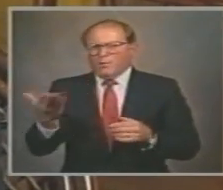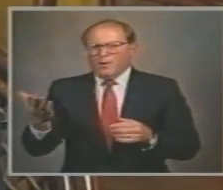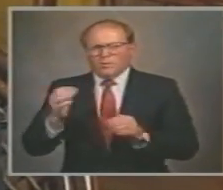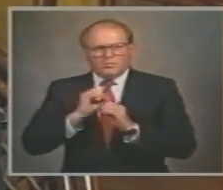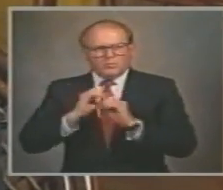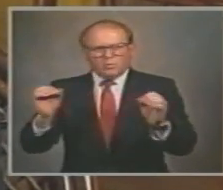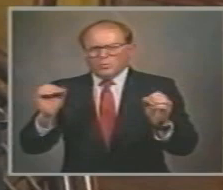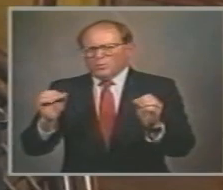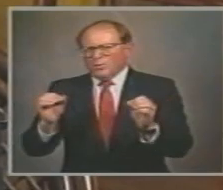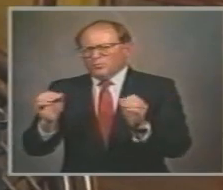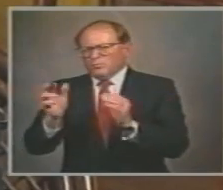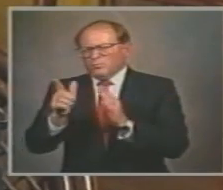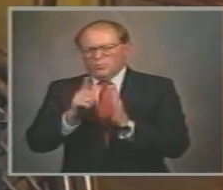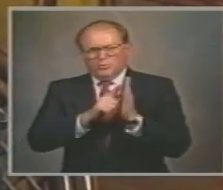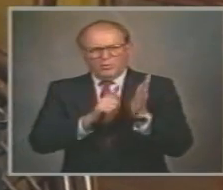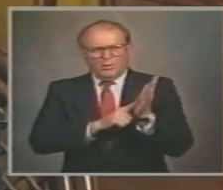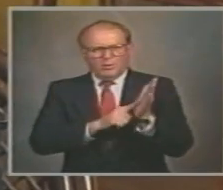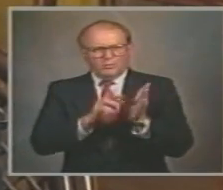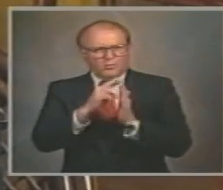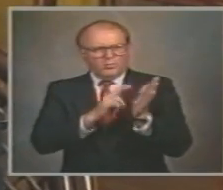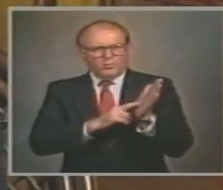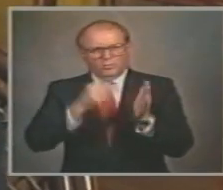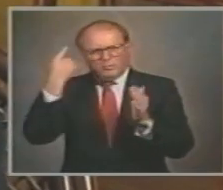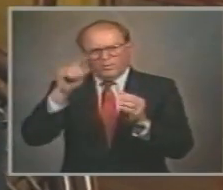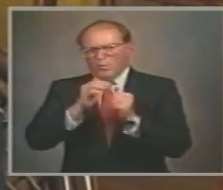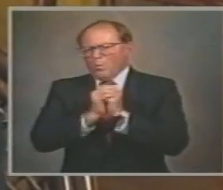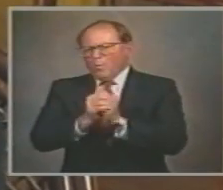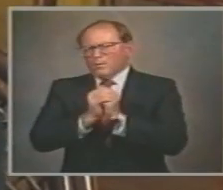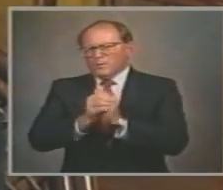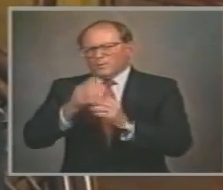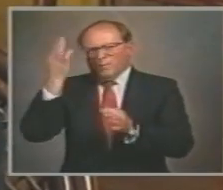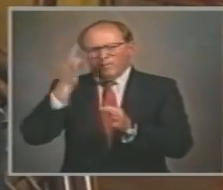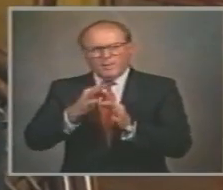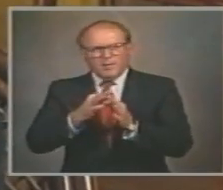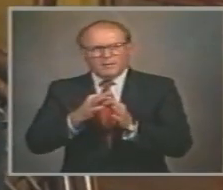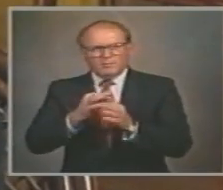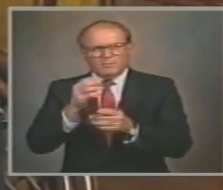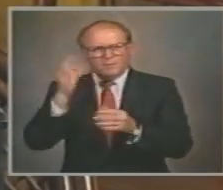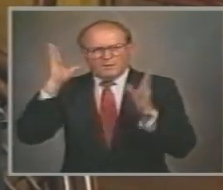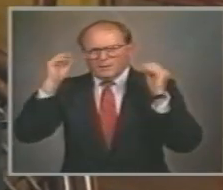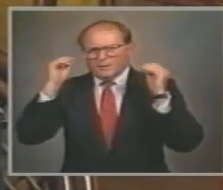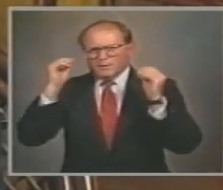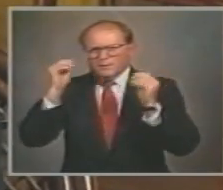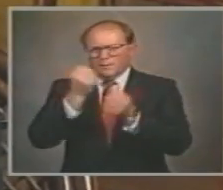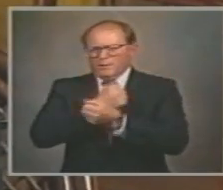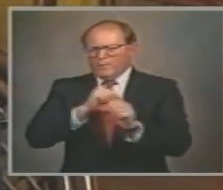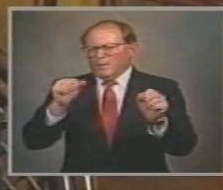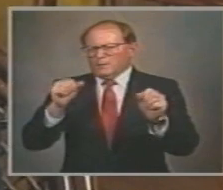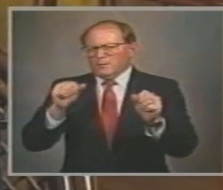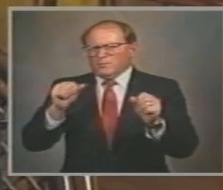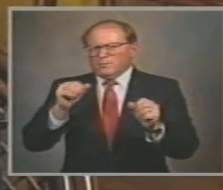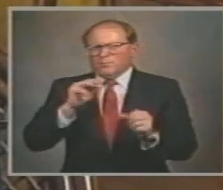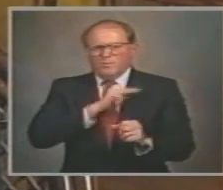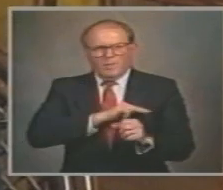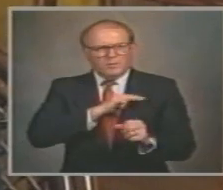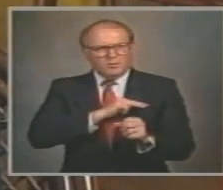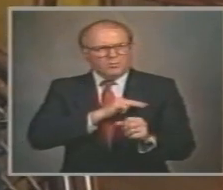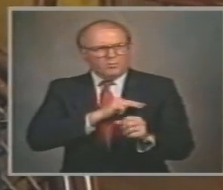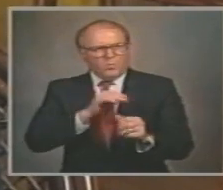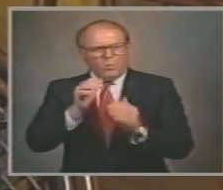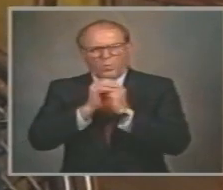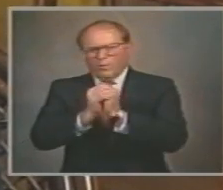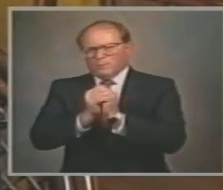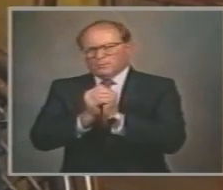Worship? For his church? Teaching? Salvation? Organization? Mission? Worship?